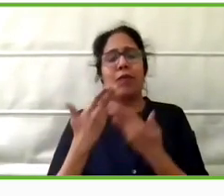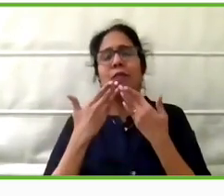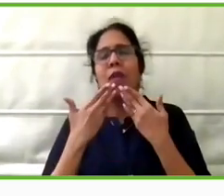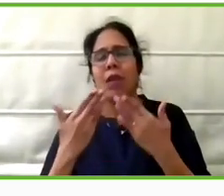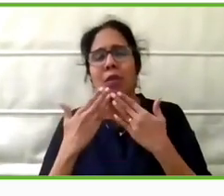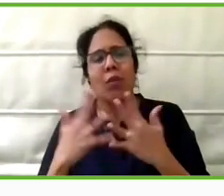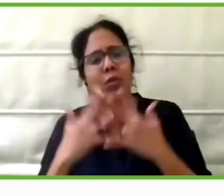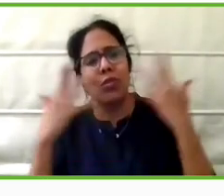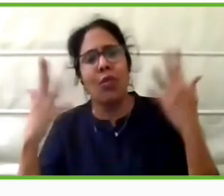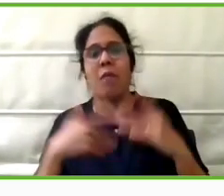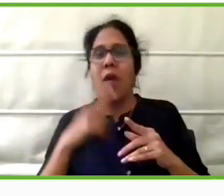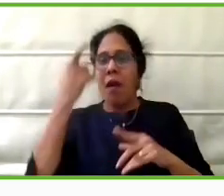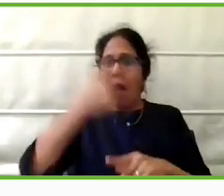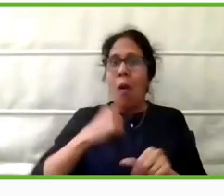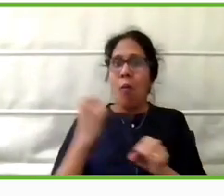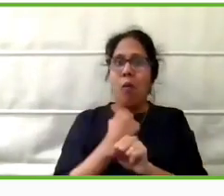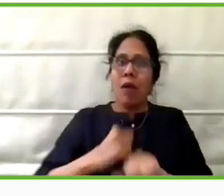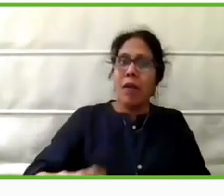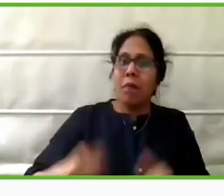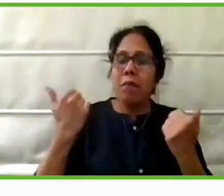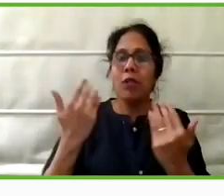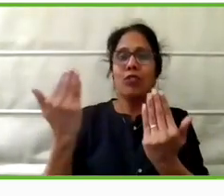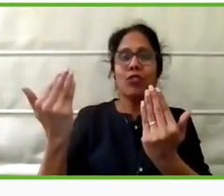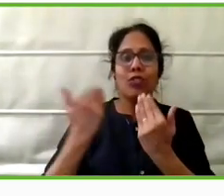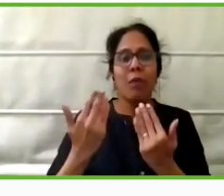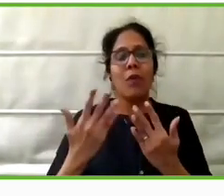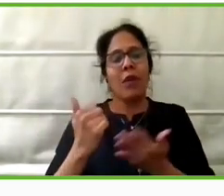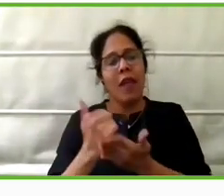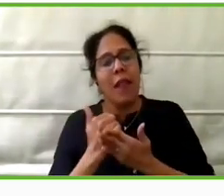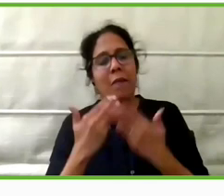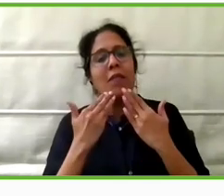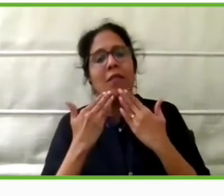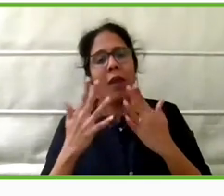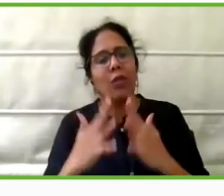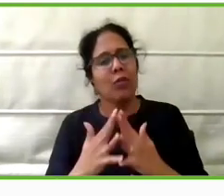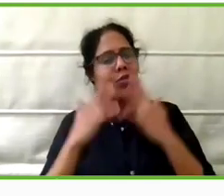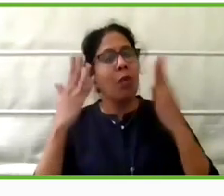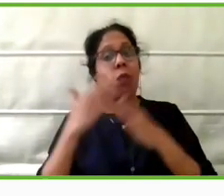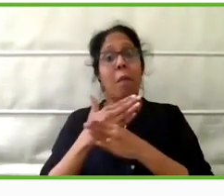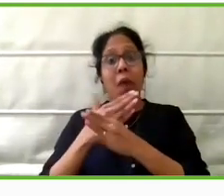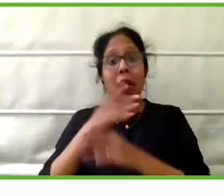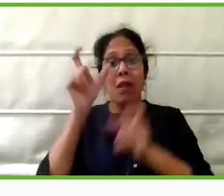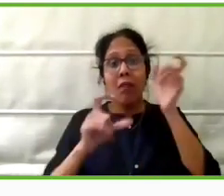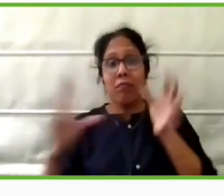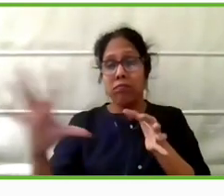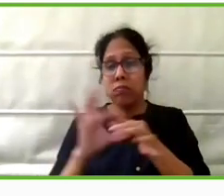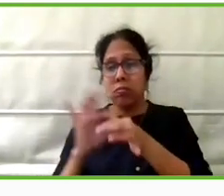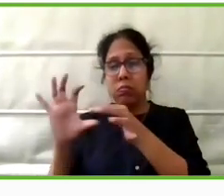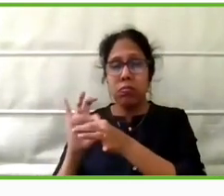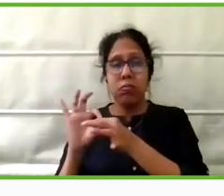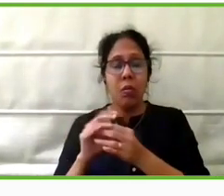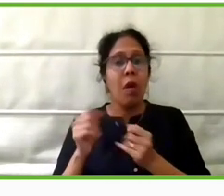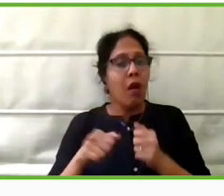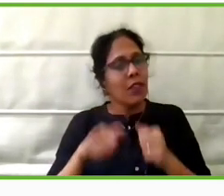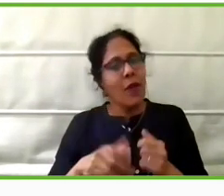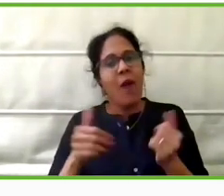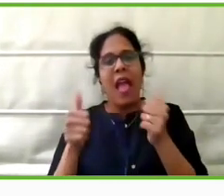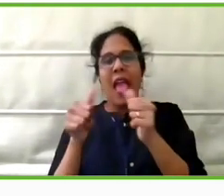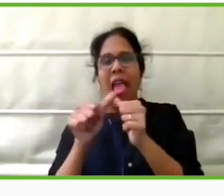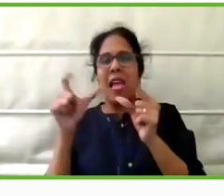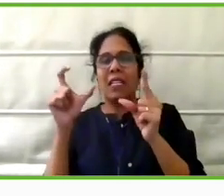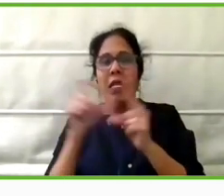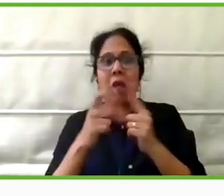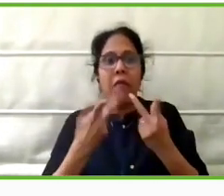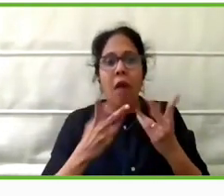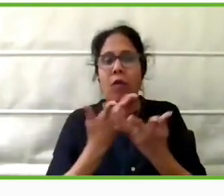do our work. And with these partnerships, we really hope to change the assistive device landscape in India to enable